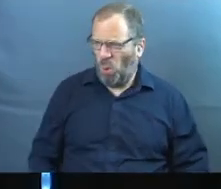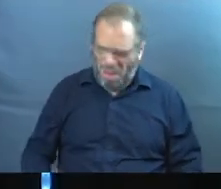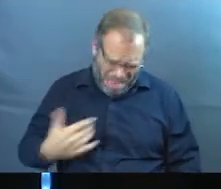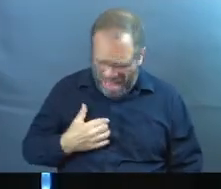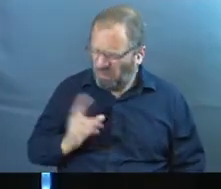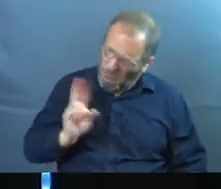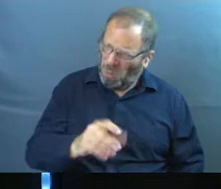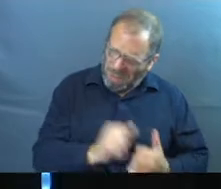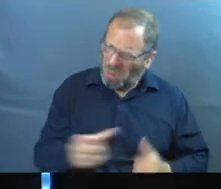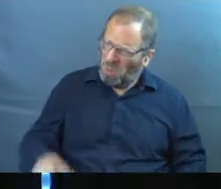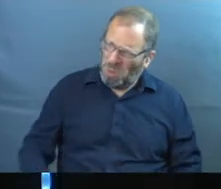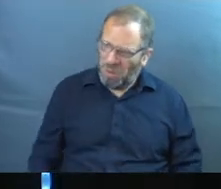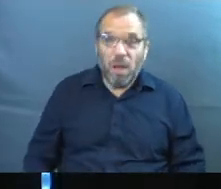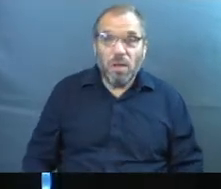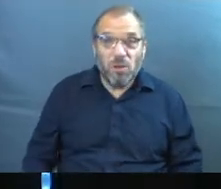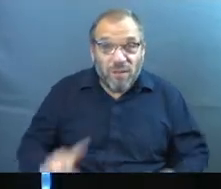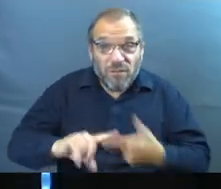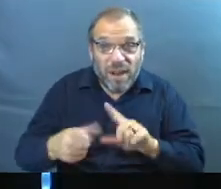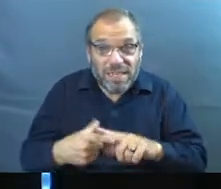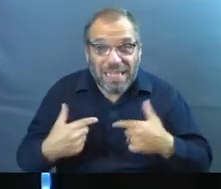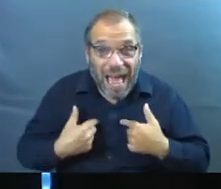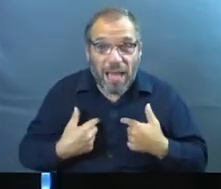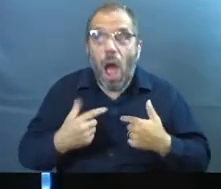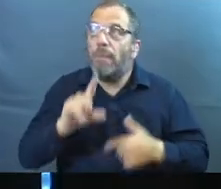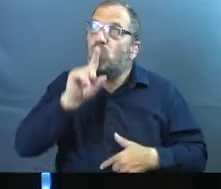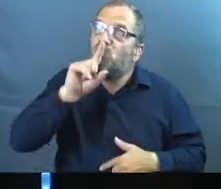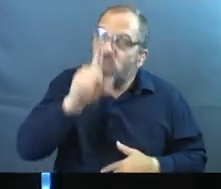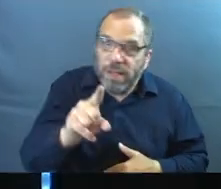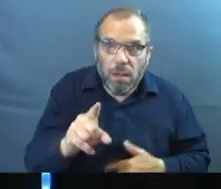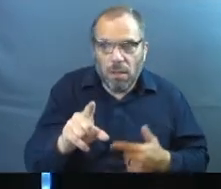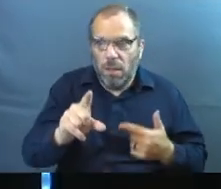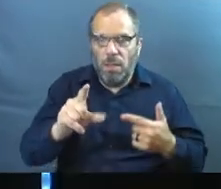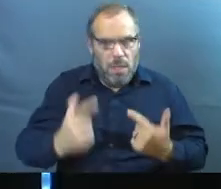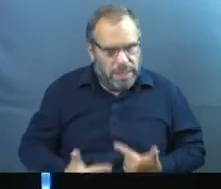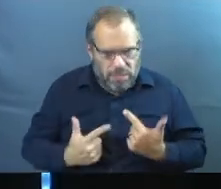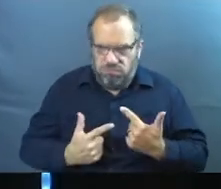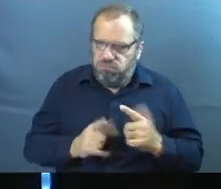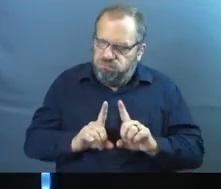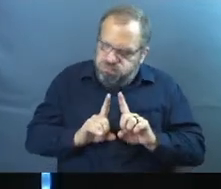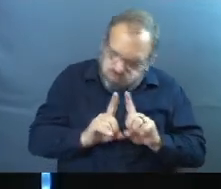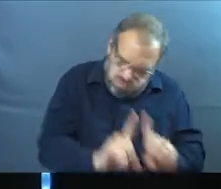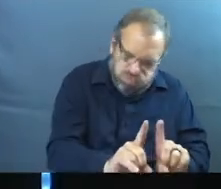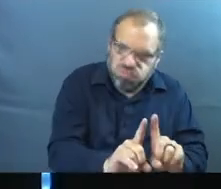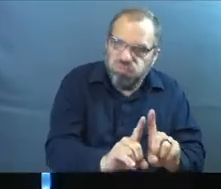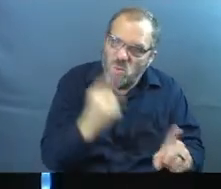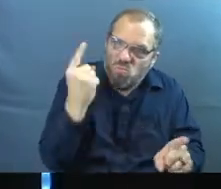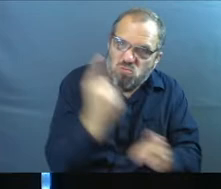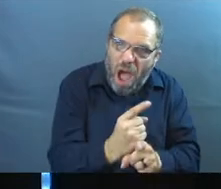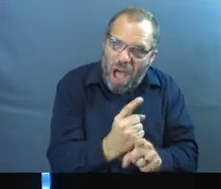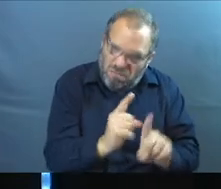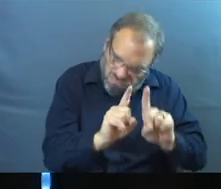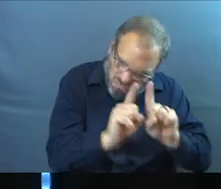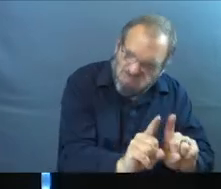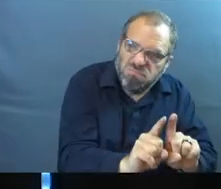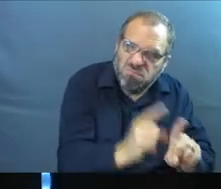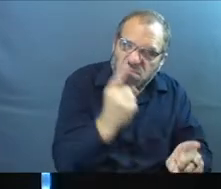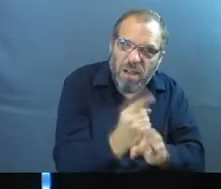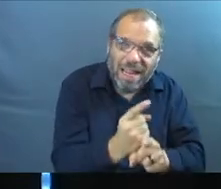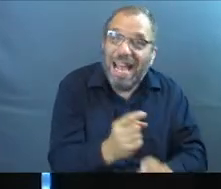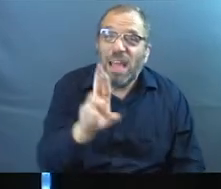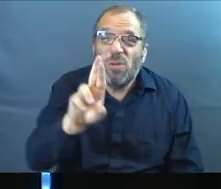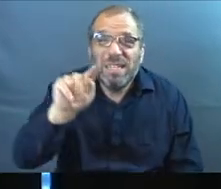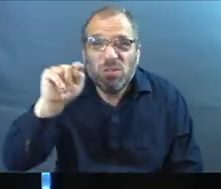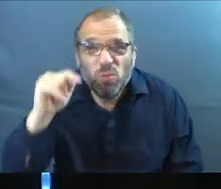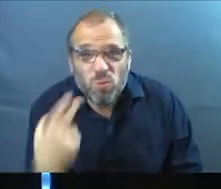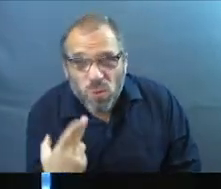I'm coming with you. You ever had those friends, you know, talk about legit ride or die? They're like, I'm right here. Like, we're getting after it. And this is